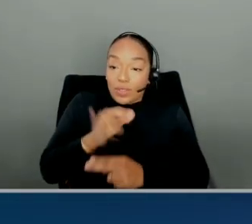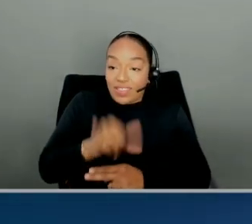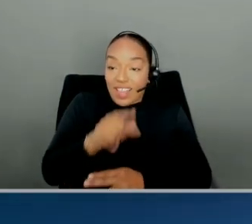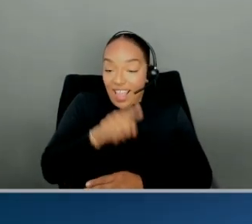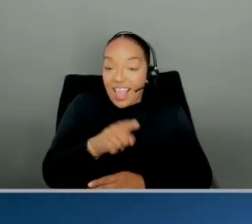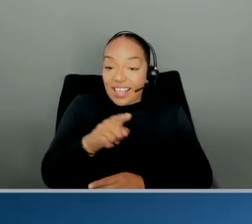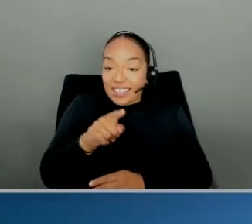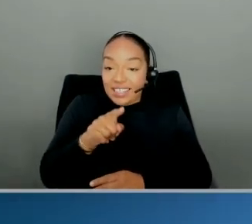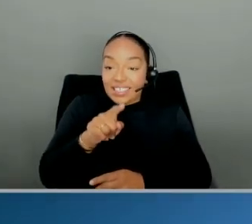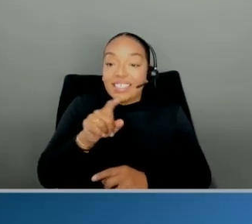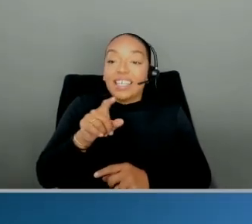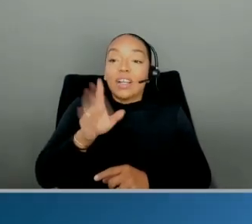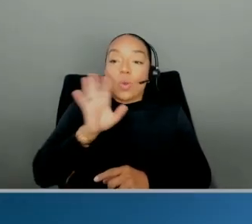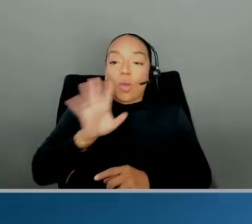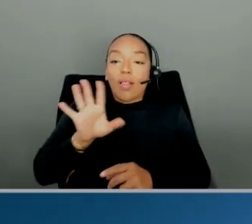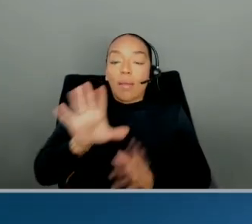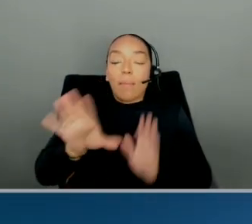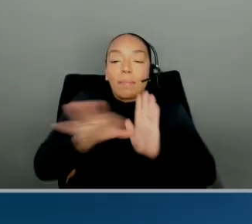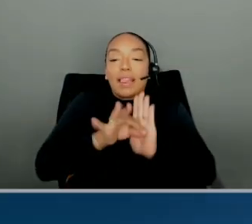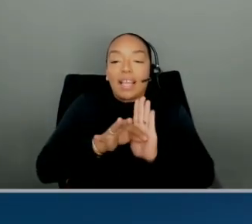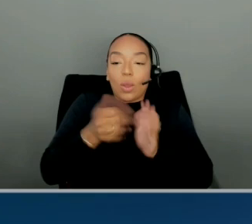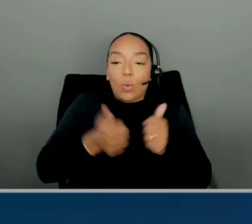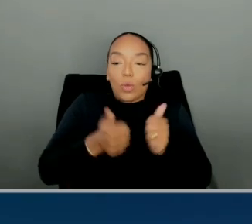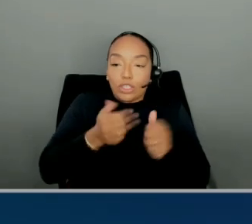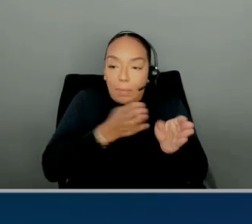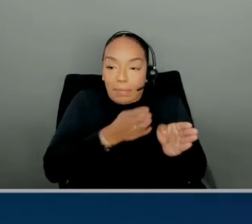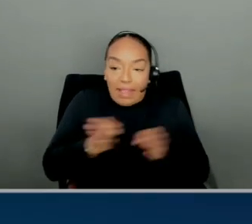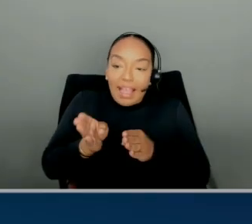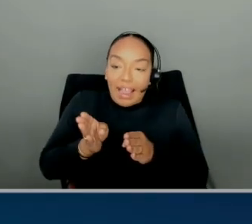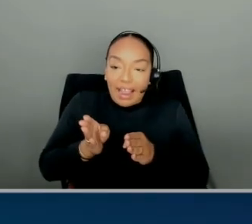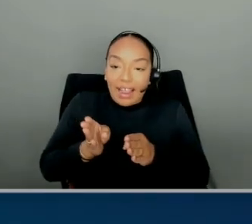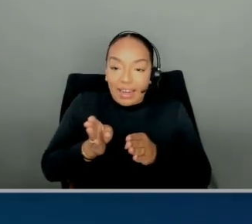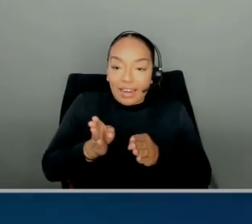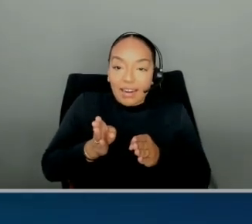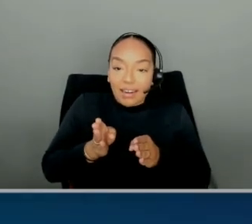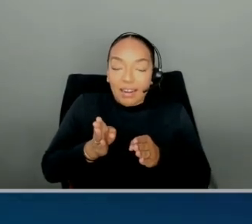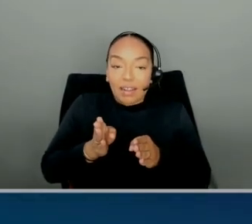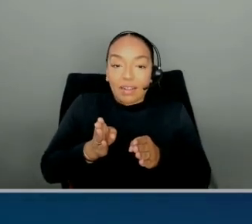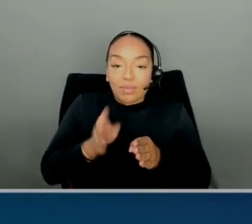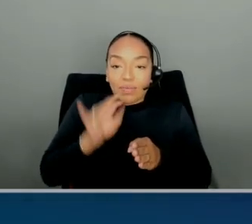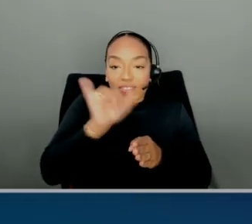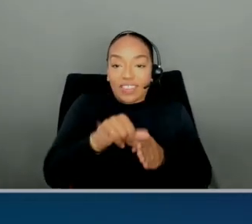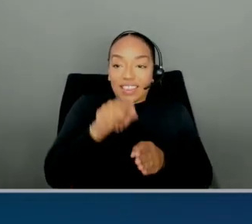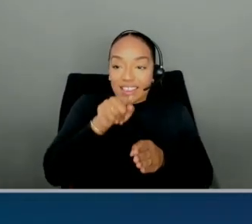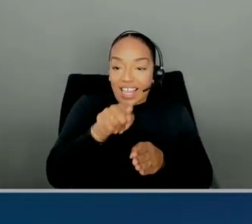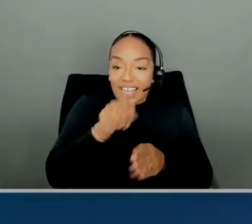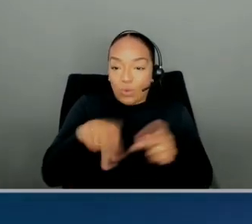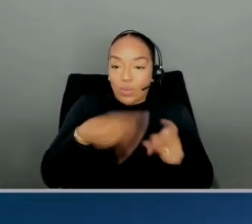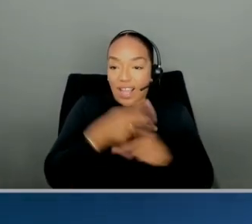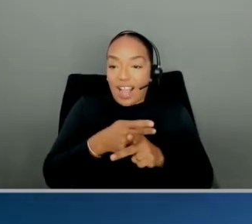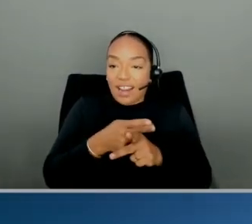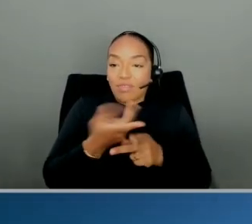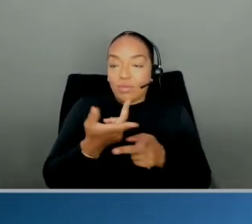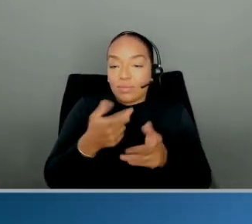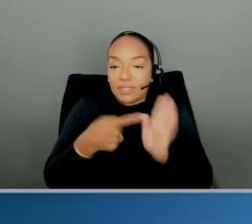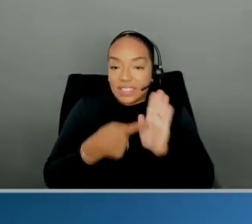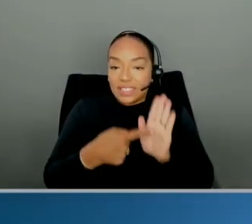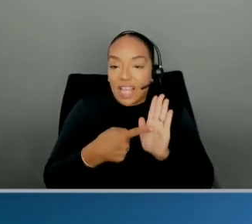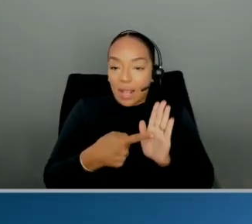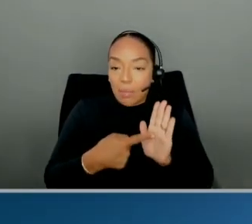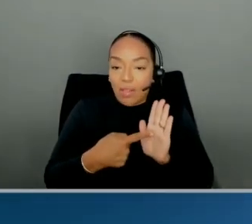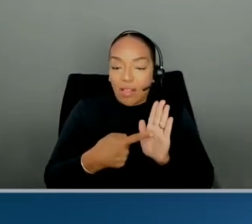query plan which would split up the query, right? And then, so this is kind of the example architecture in terms of,